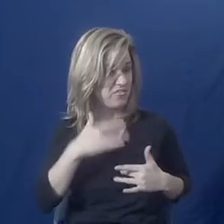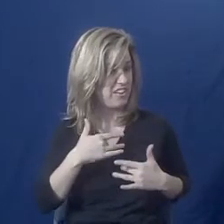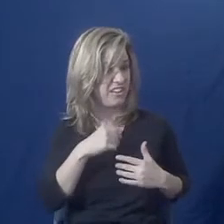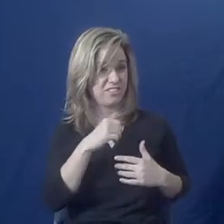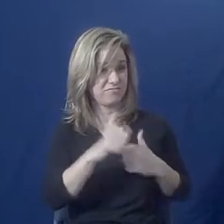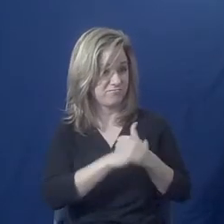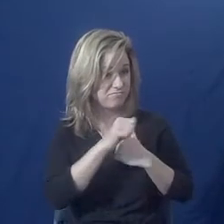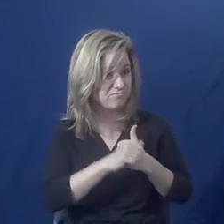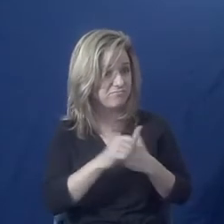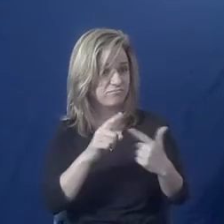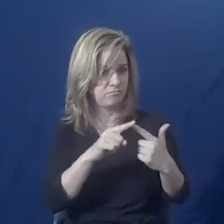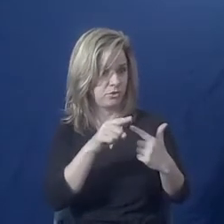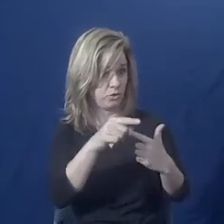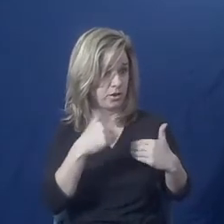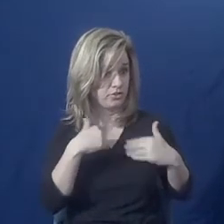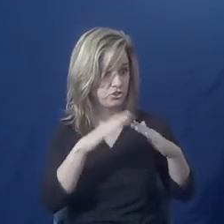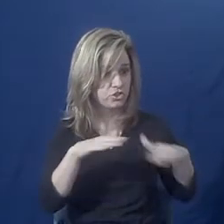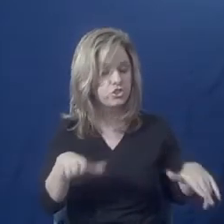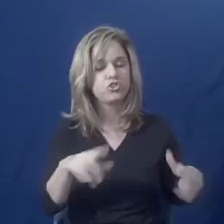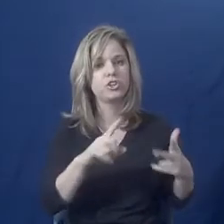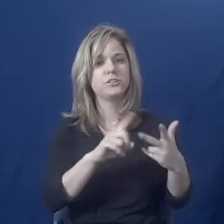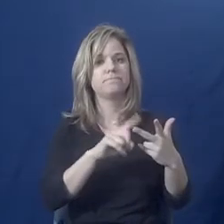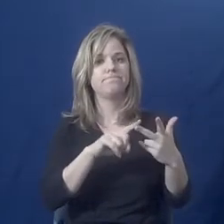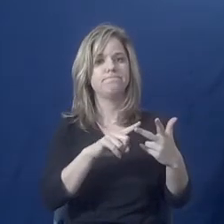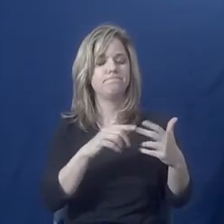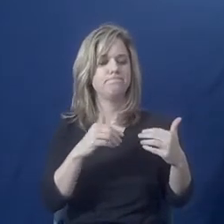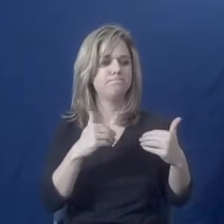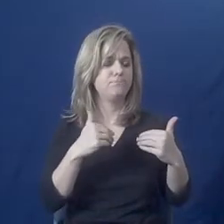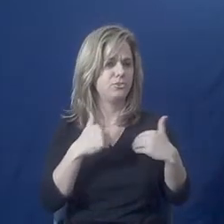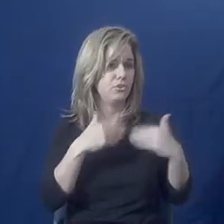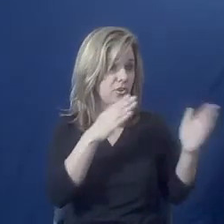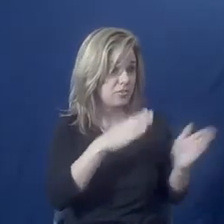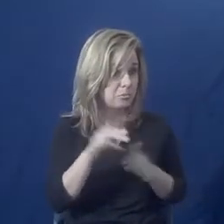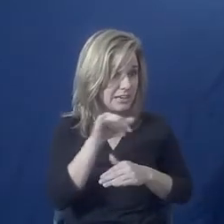Do they have a plan to stay safe?